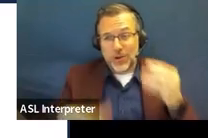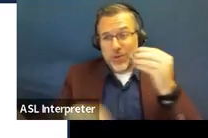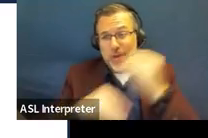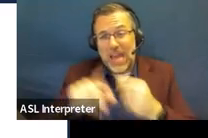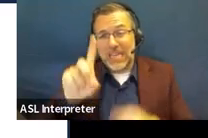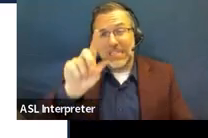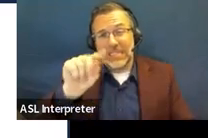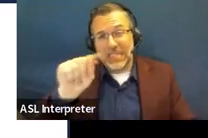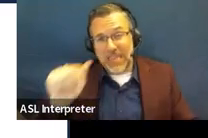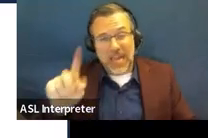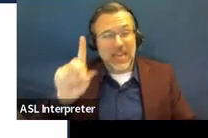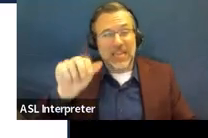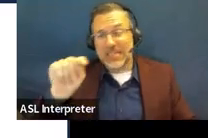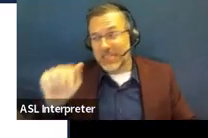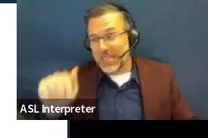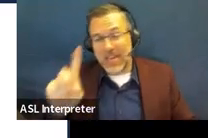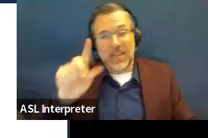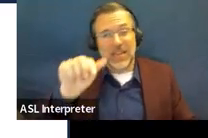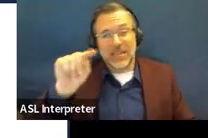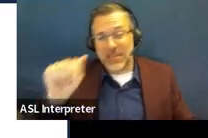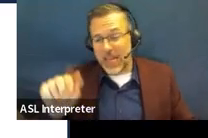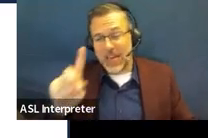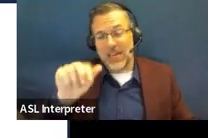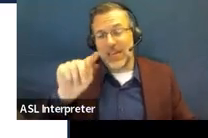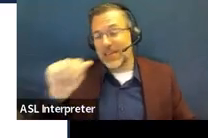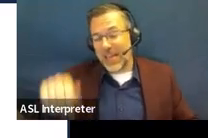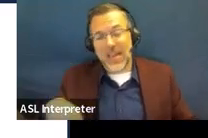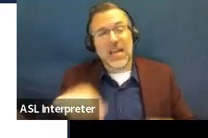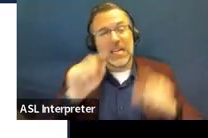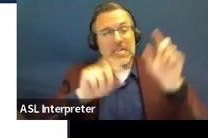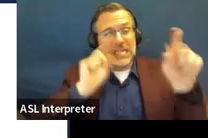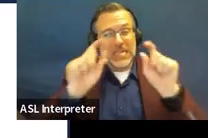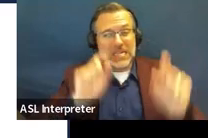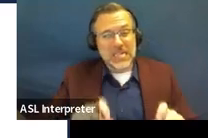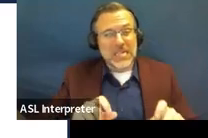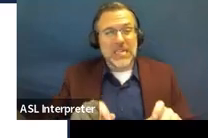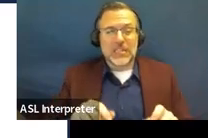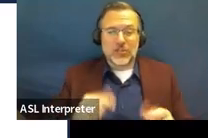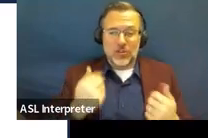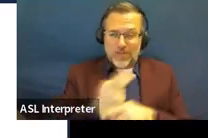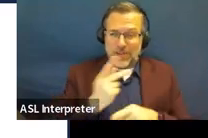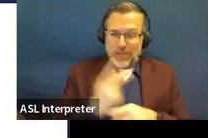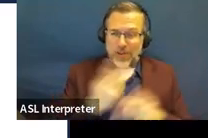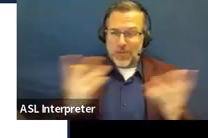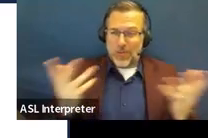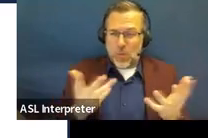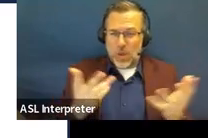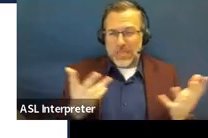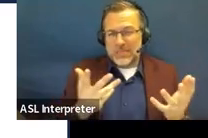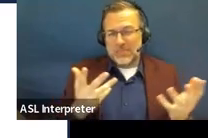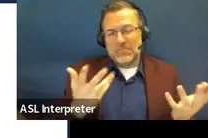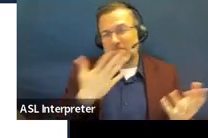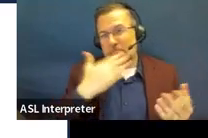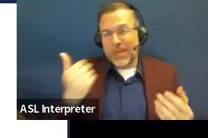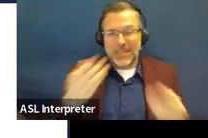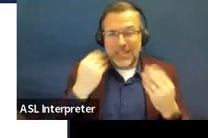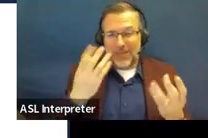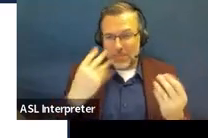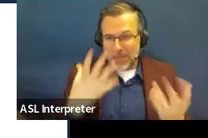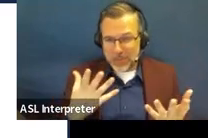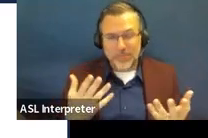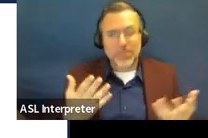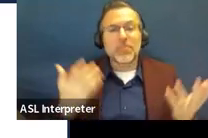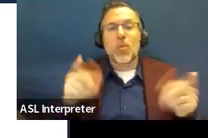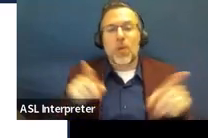went down a rabbit hole myself through all of our resources to determine what might be the best thing to put here. But we had an office,